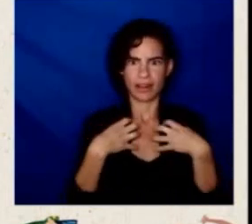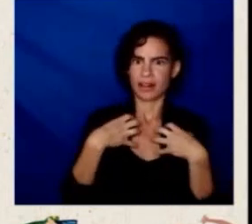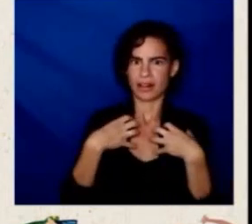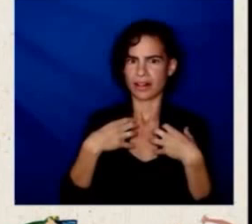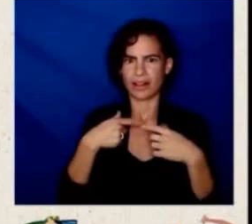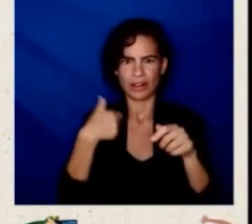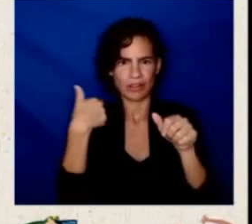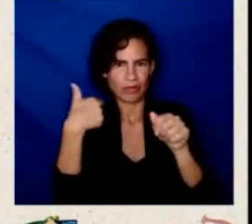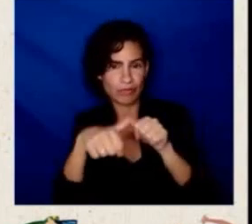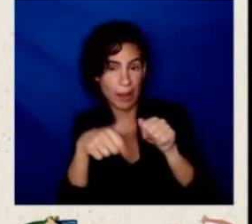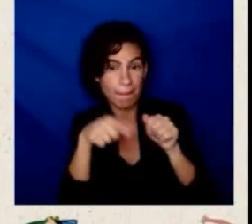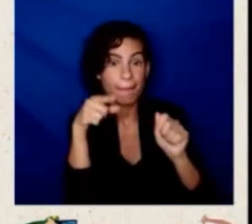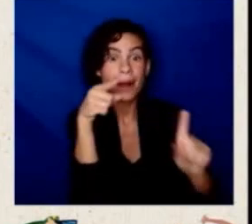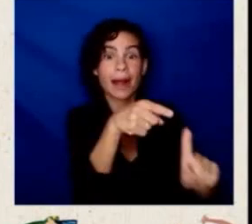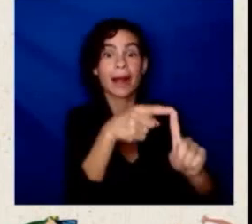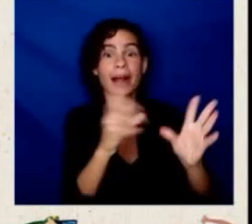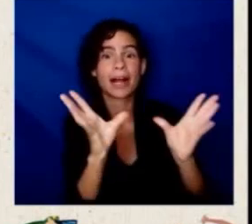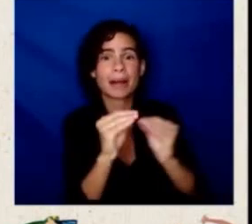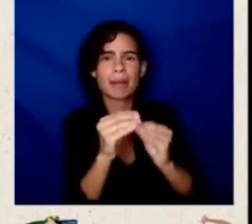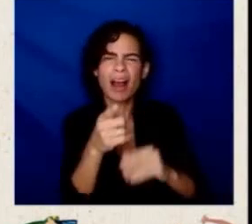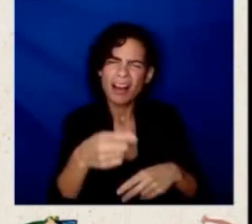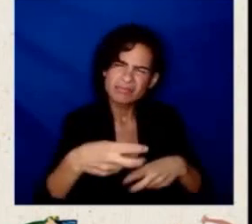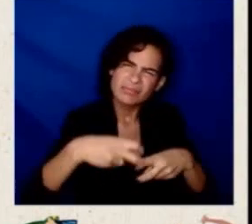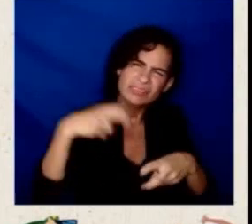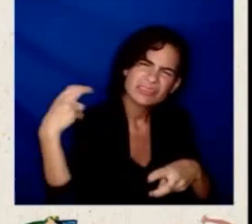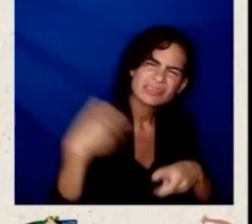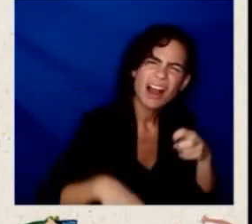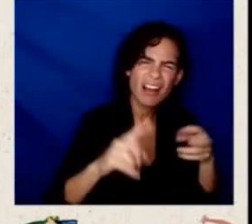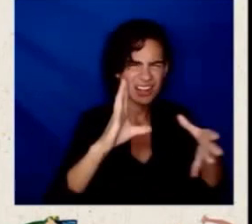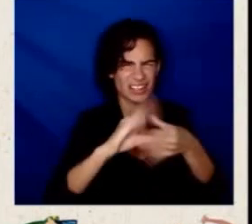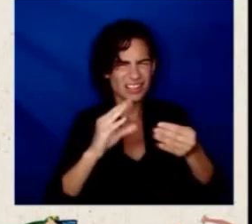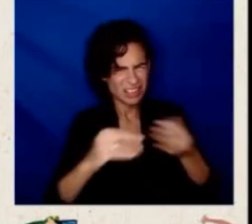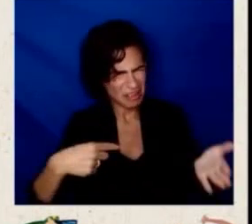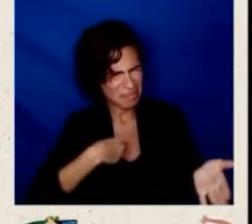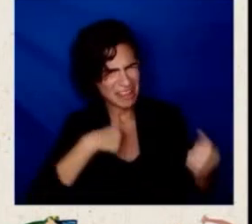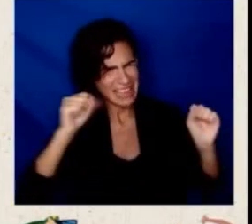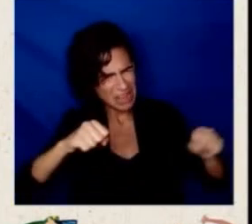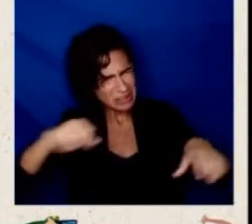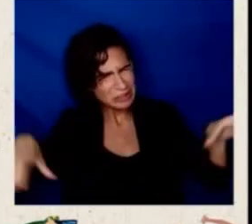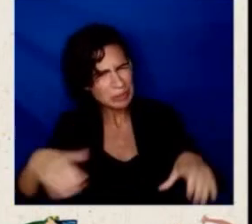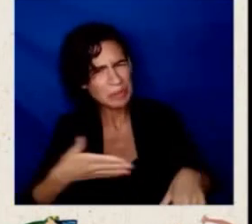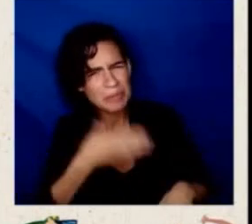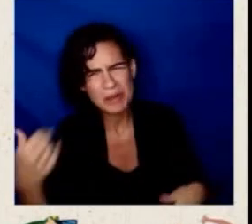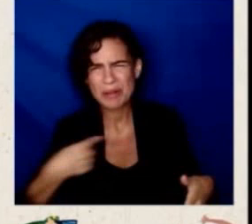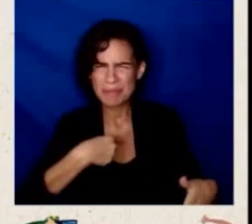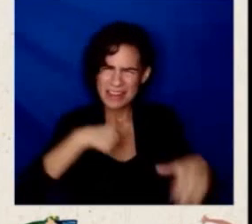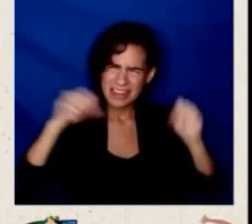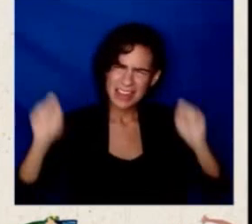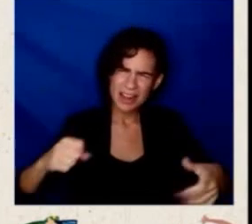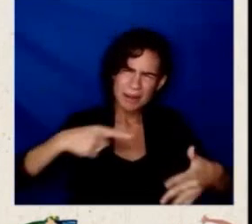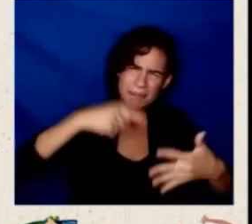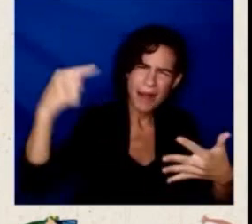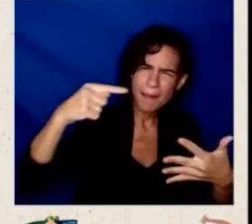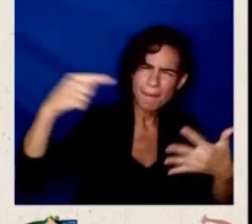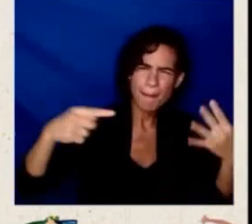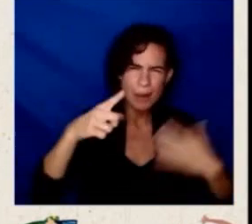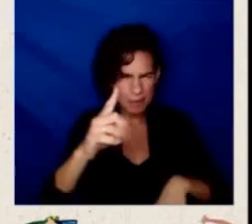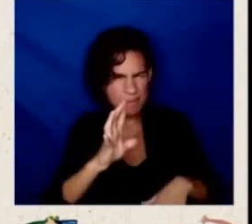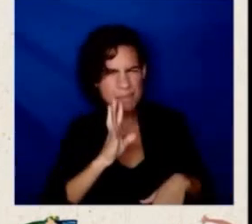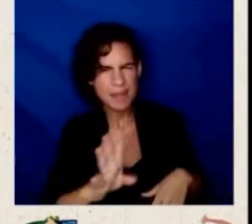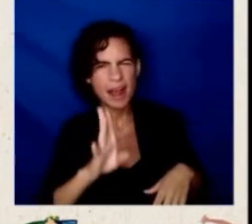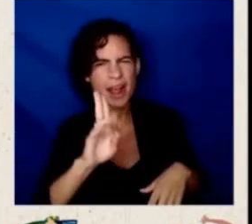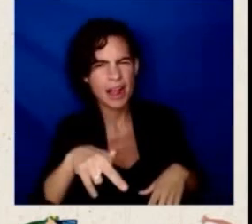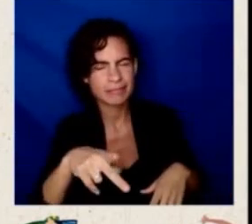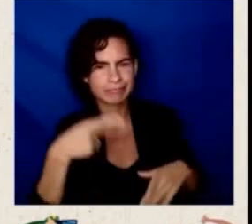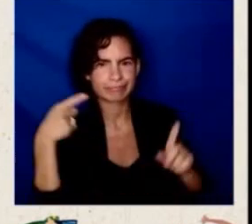everybody in the room to do better, to make sure that our voices were heard and that we had our hand there around the table. So thank you for all of our continuing to